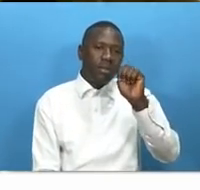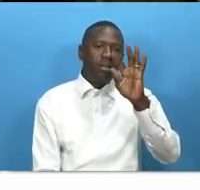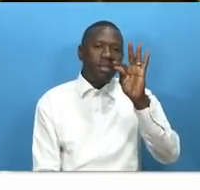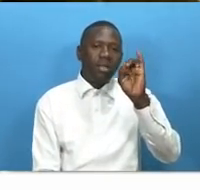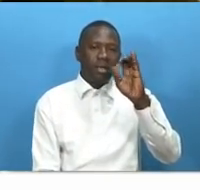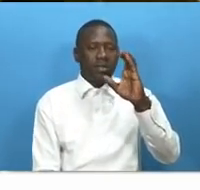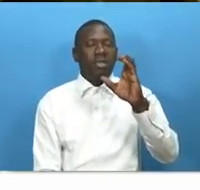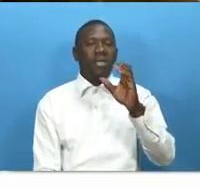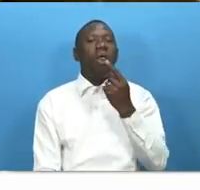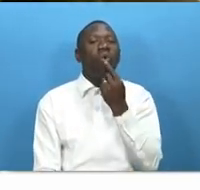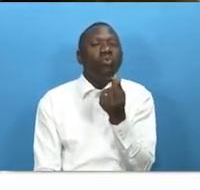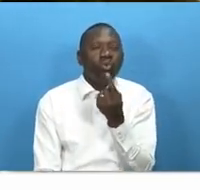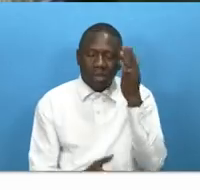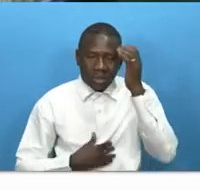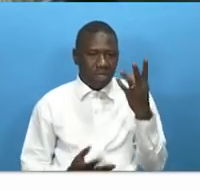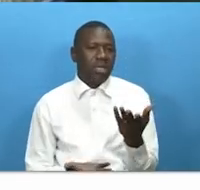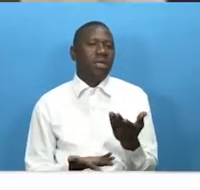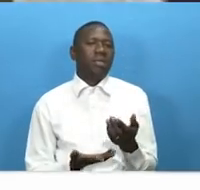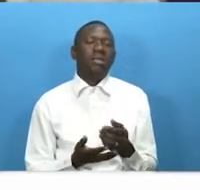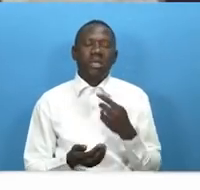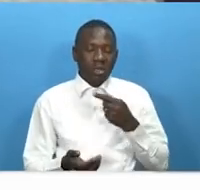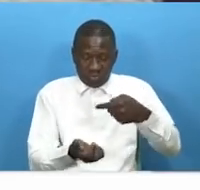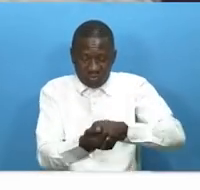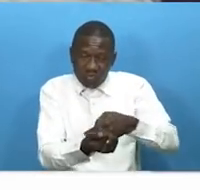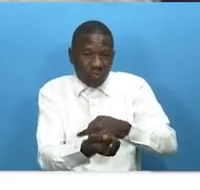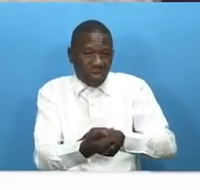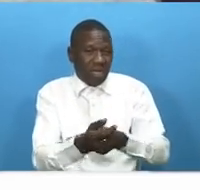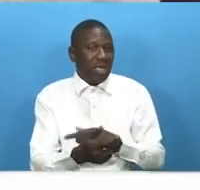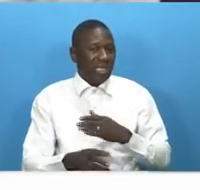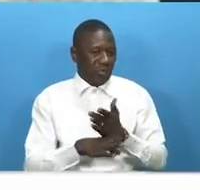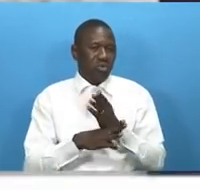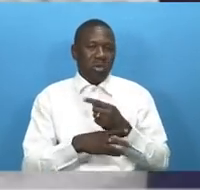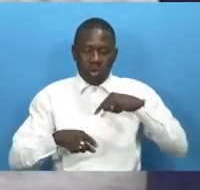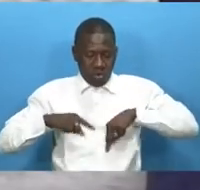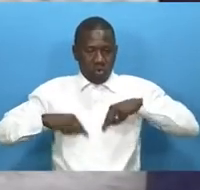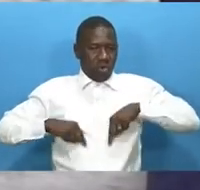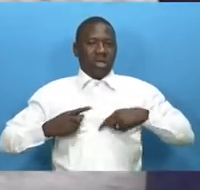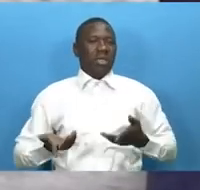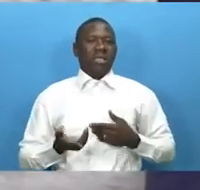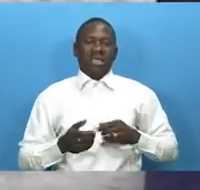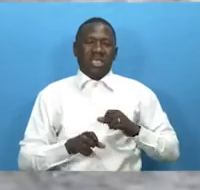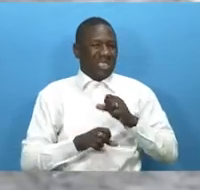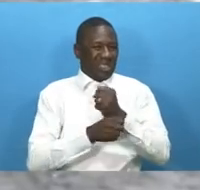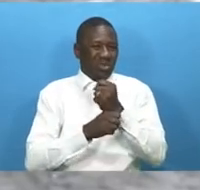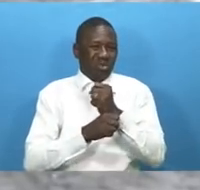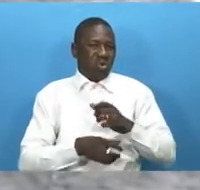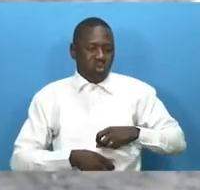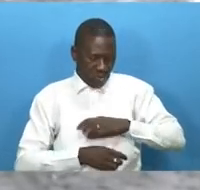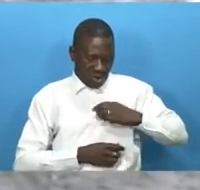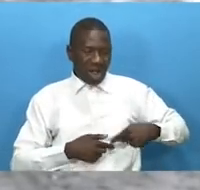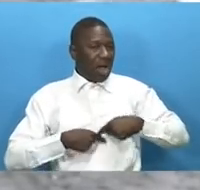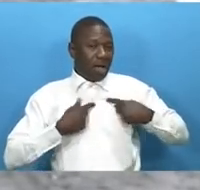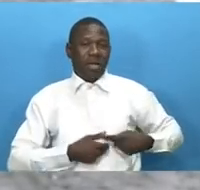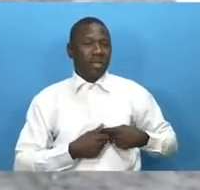if not controlled the extra insulin in your broadstream can affect your arteries this can affect your heart and cause damage over